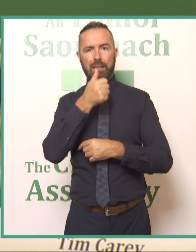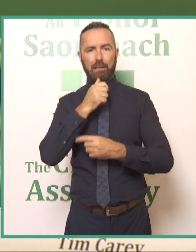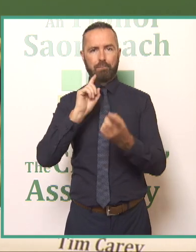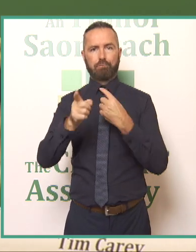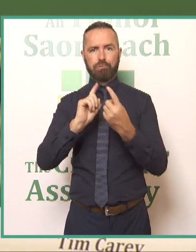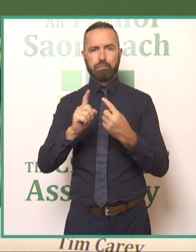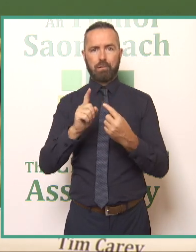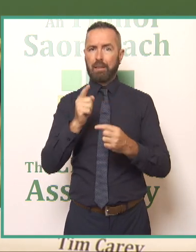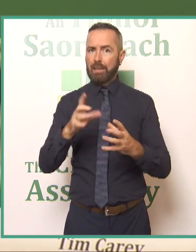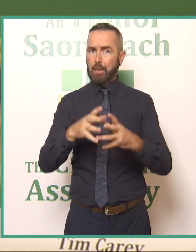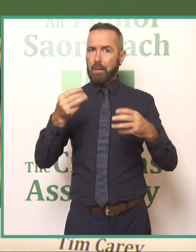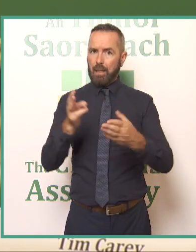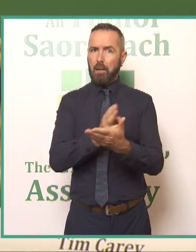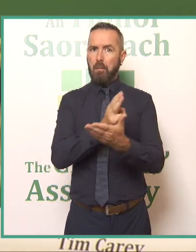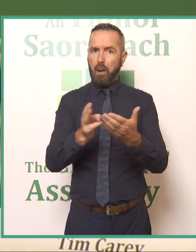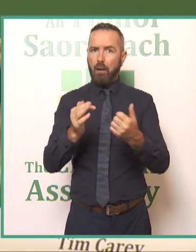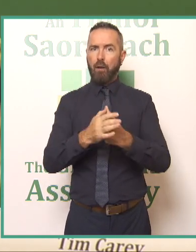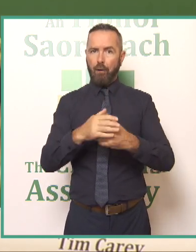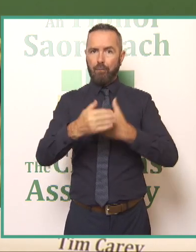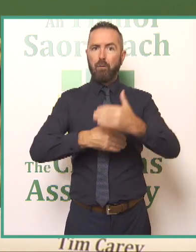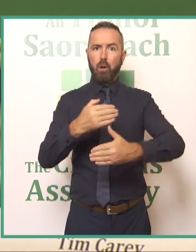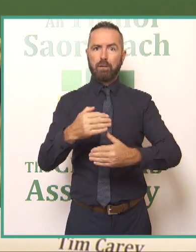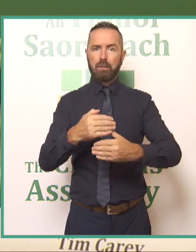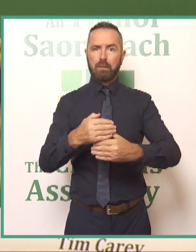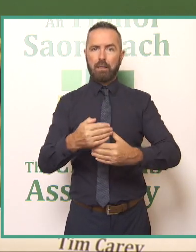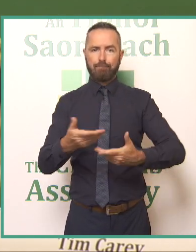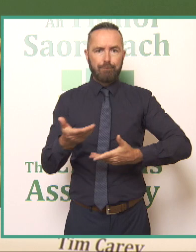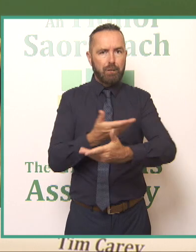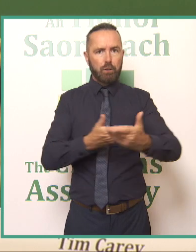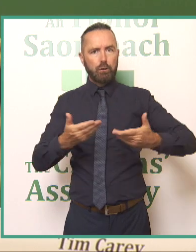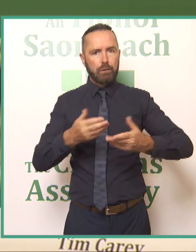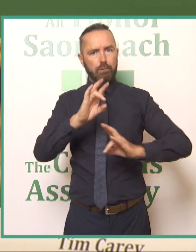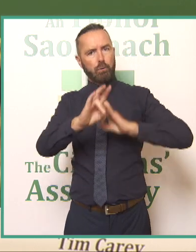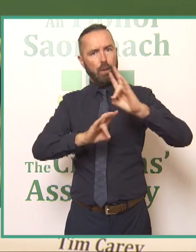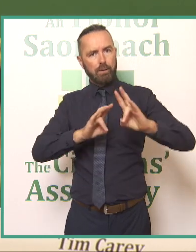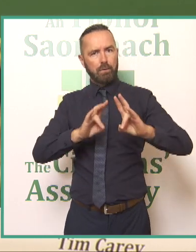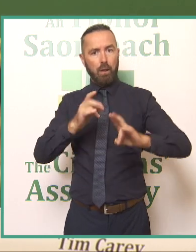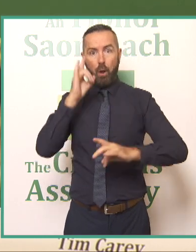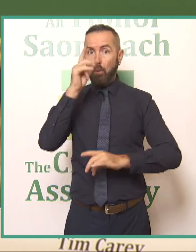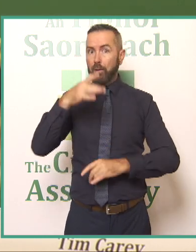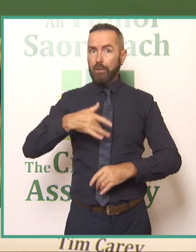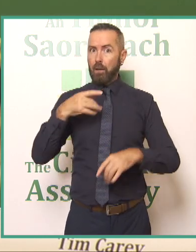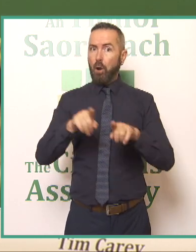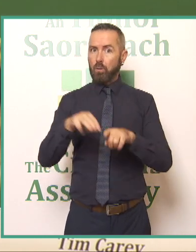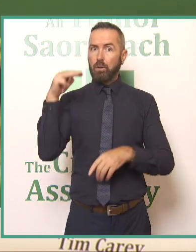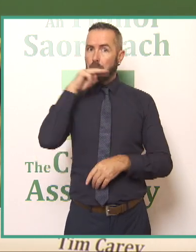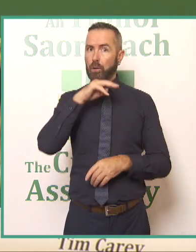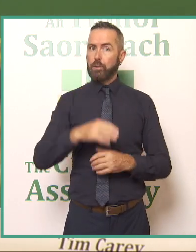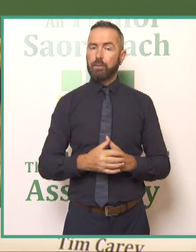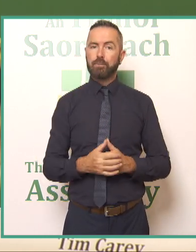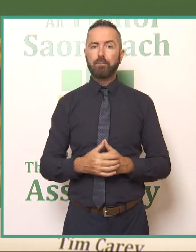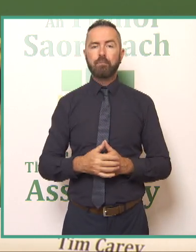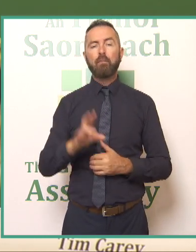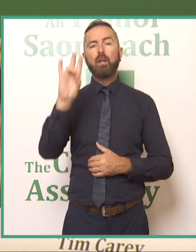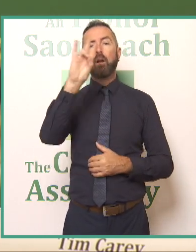the discussions and the deliberations and so and I hope that you feel that that's an important part of it as well and the questions